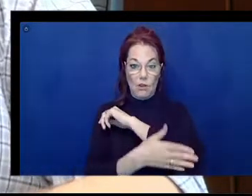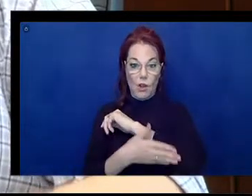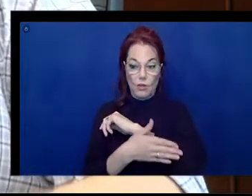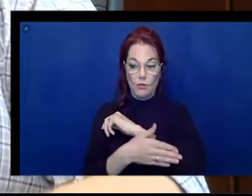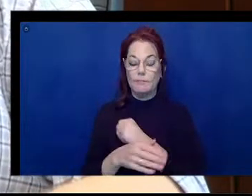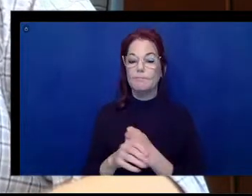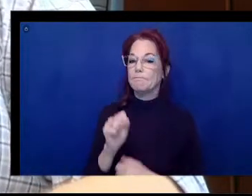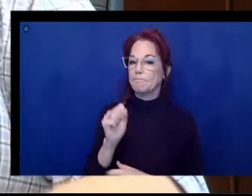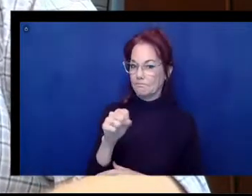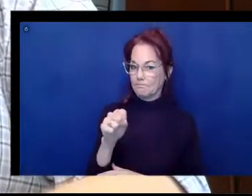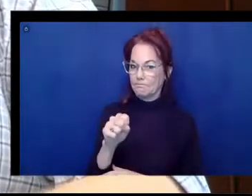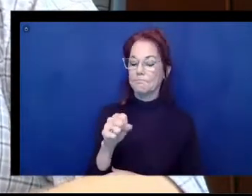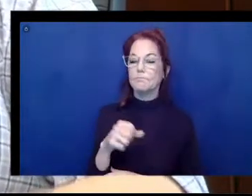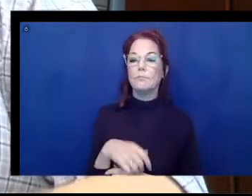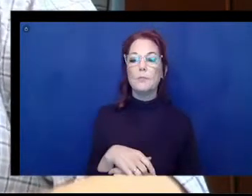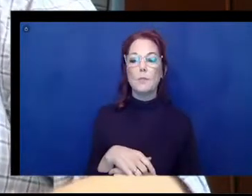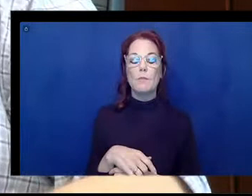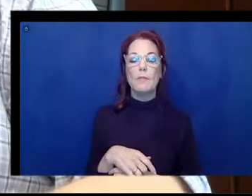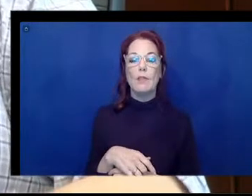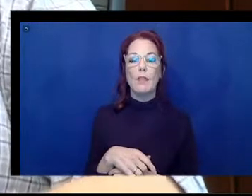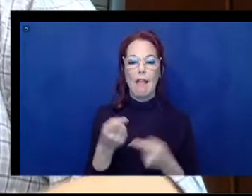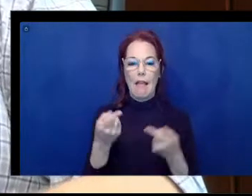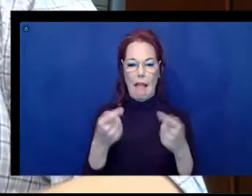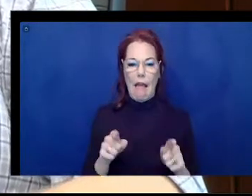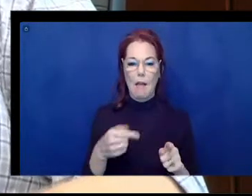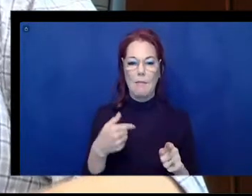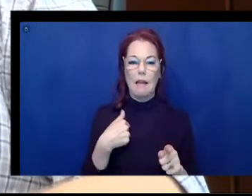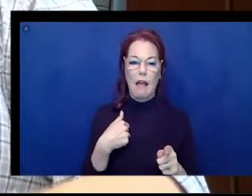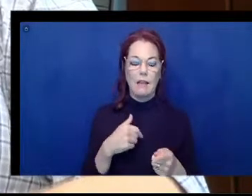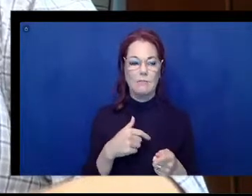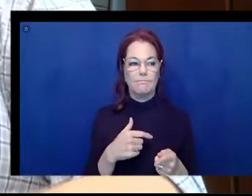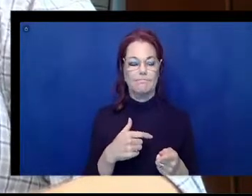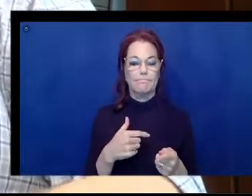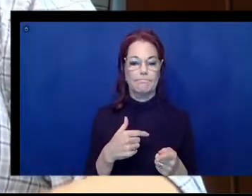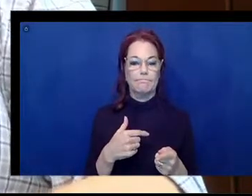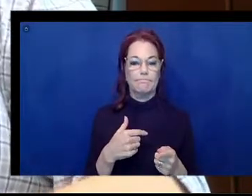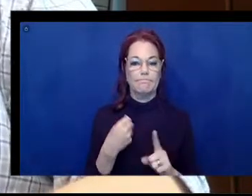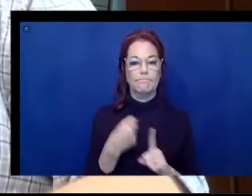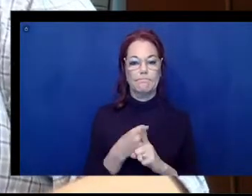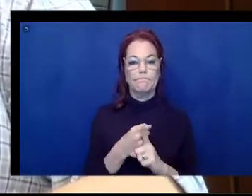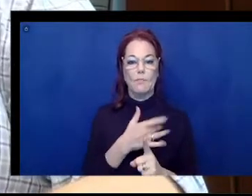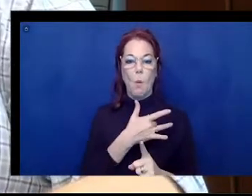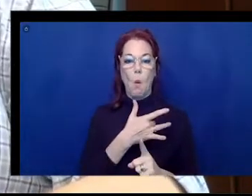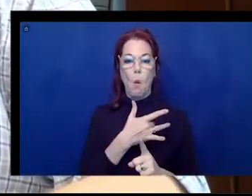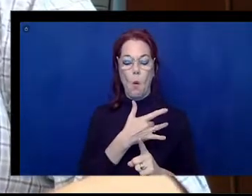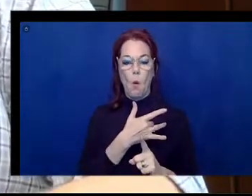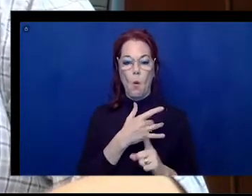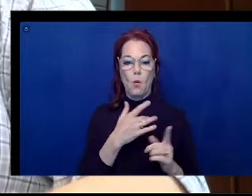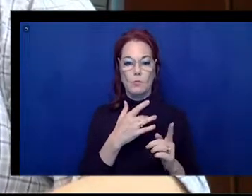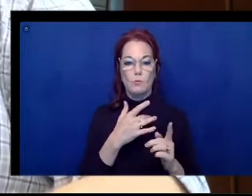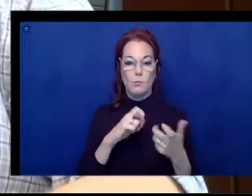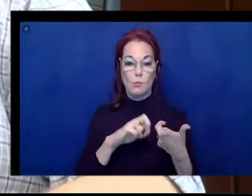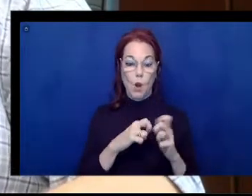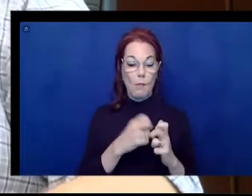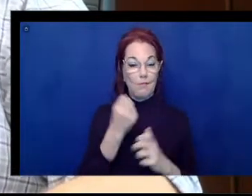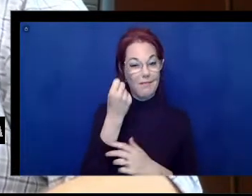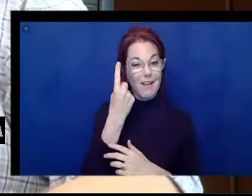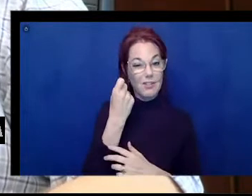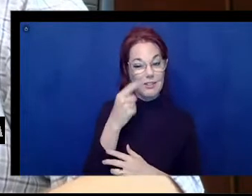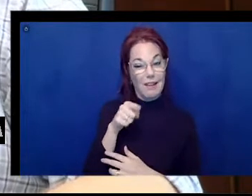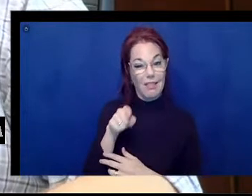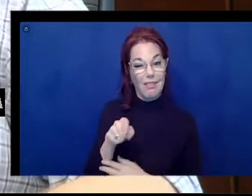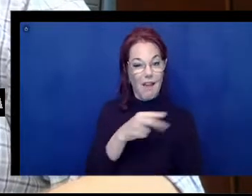I came down with some heart problems. And because this is a teaching hospital, there are